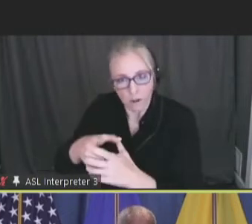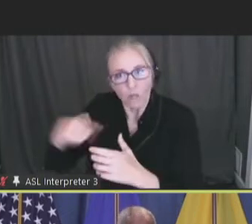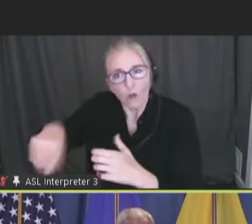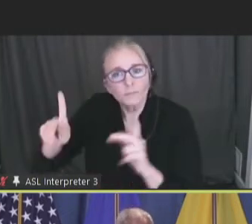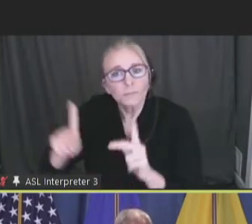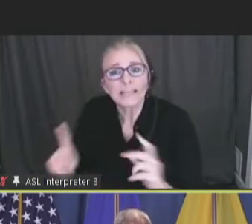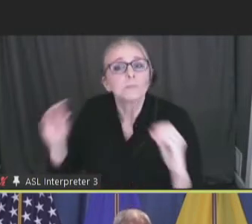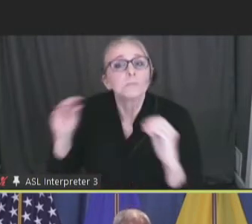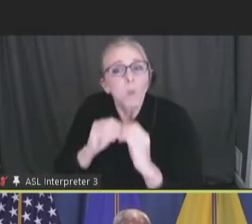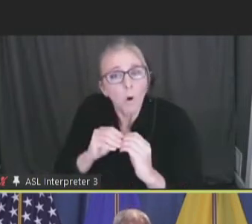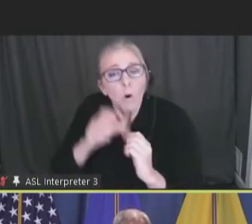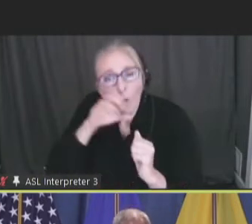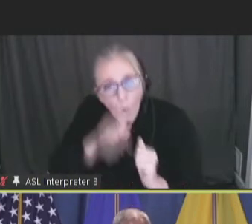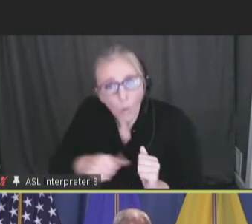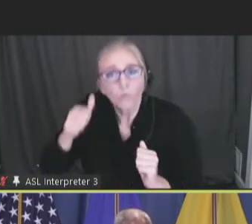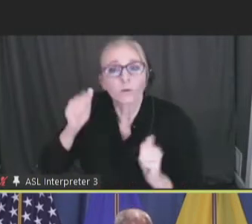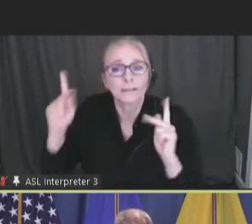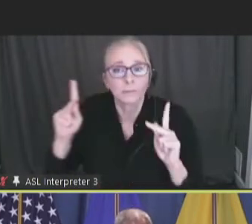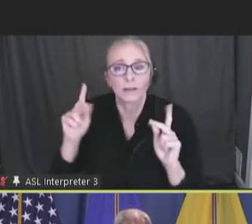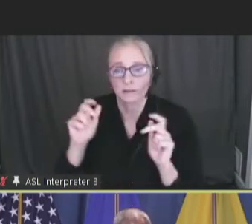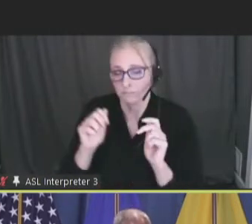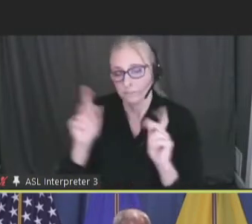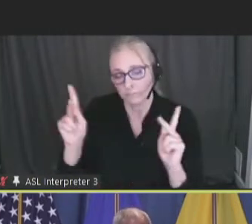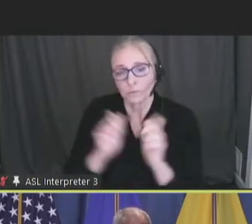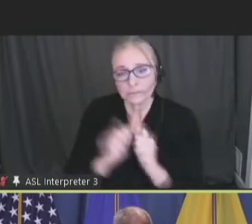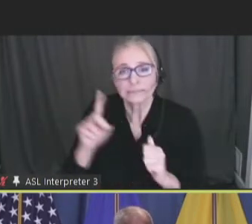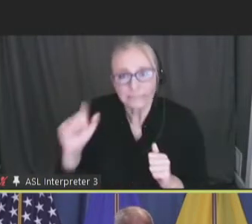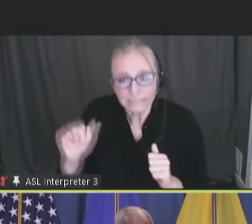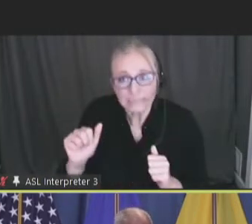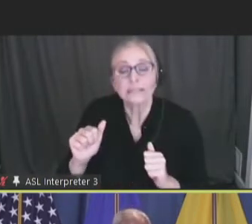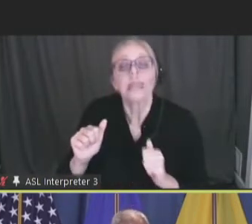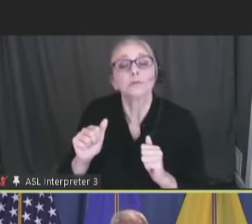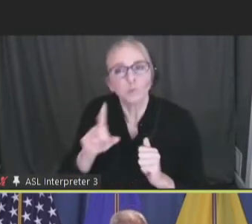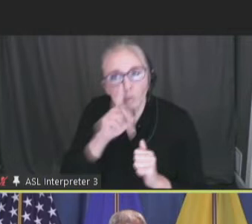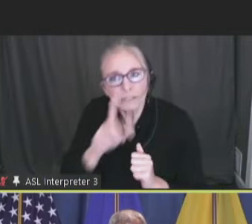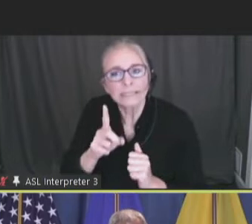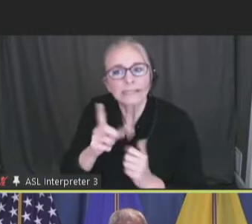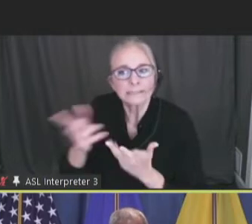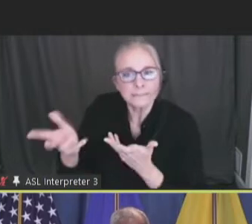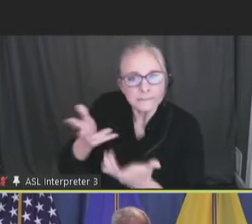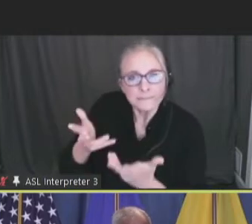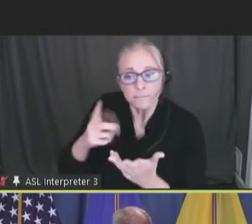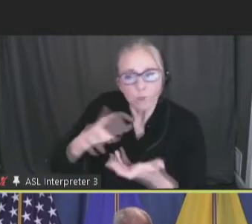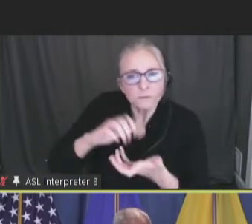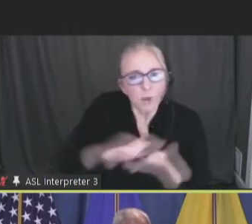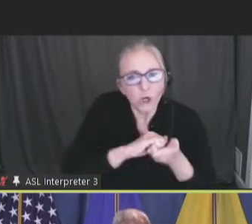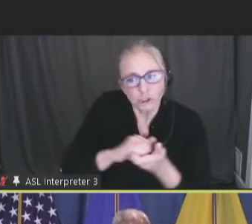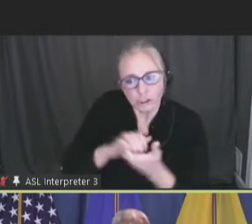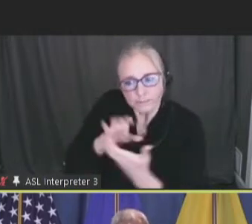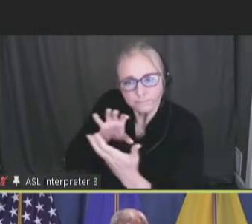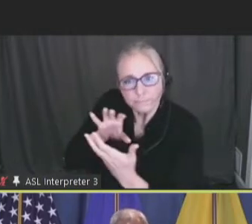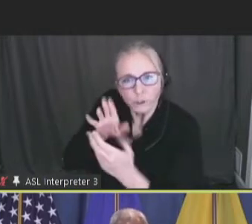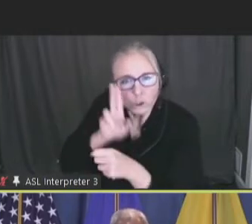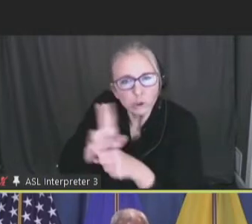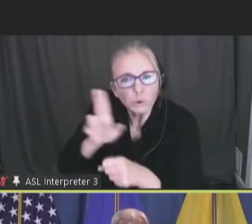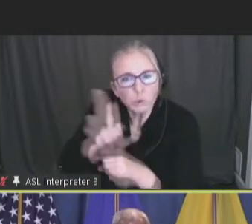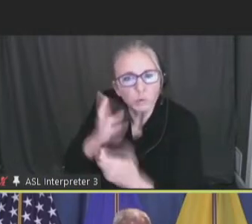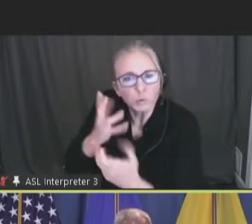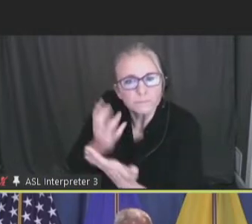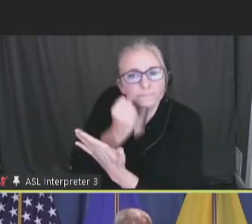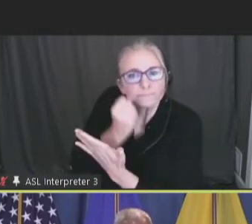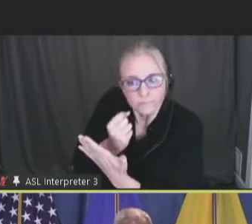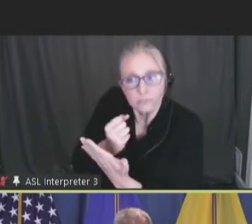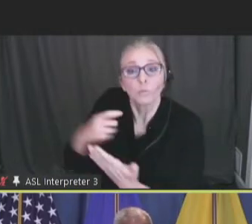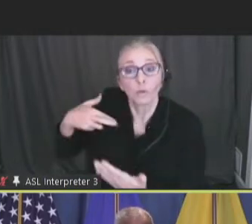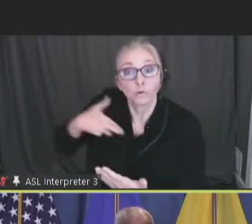more older adults and people with disabilities and to build and leverage partnerships with local community and faith-based